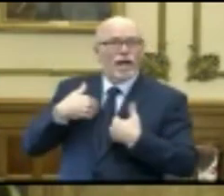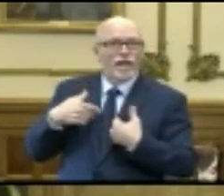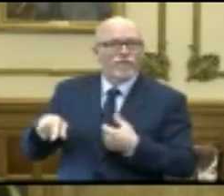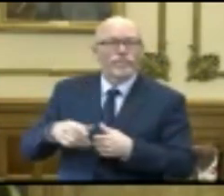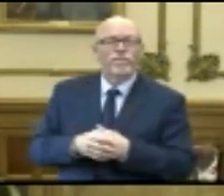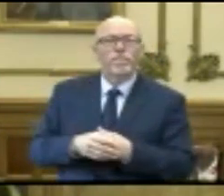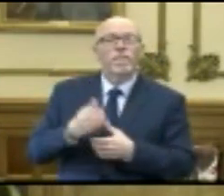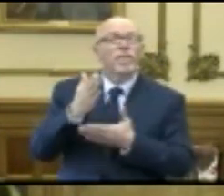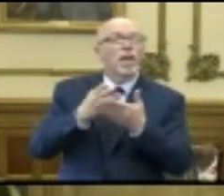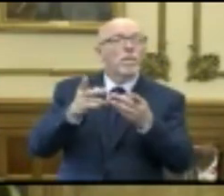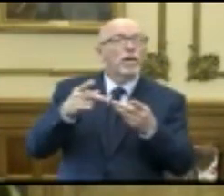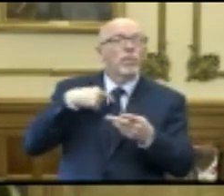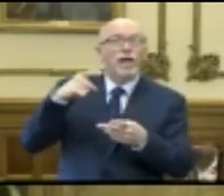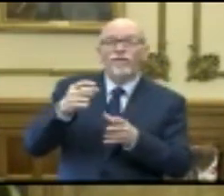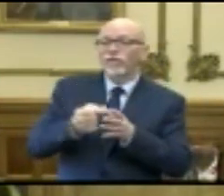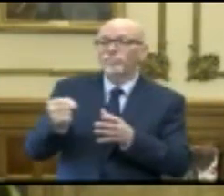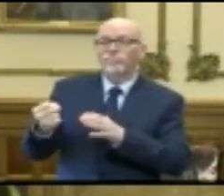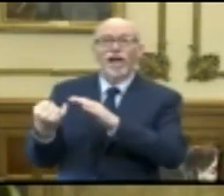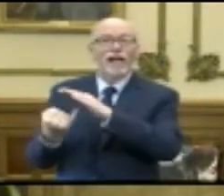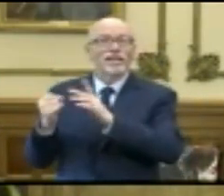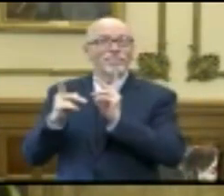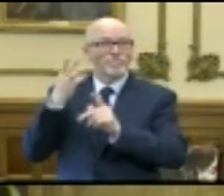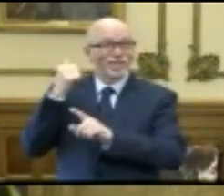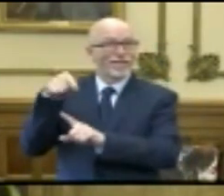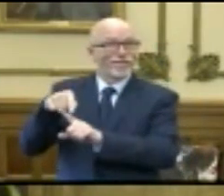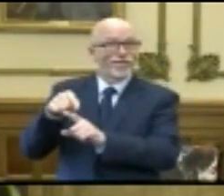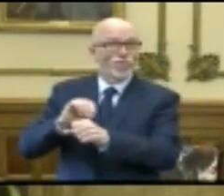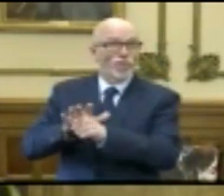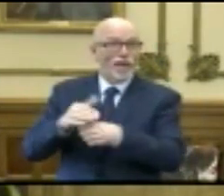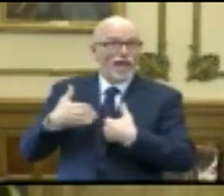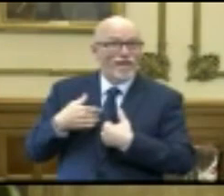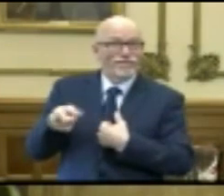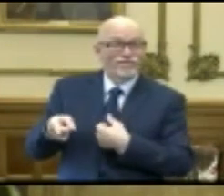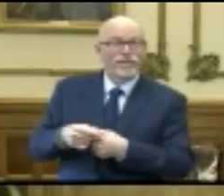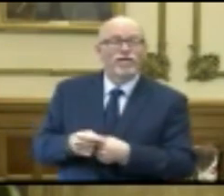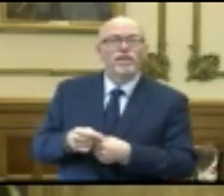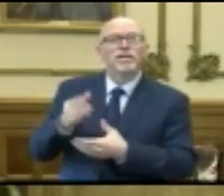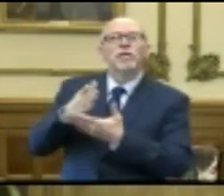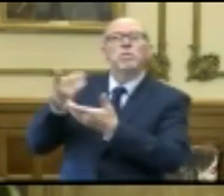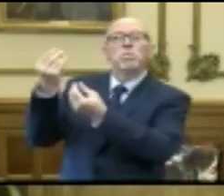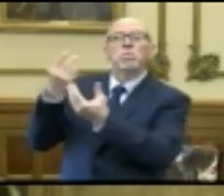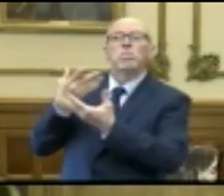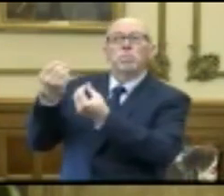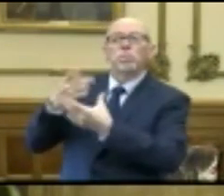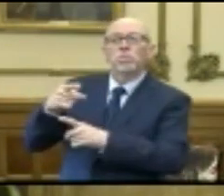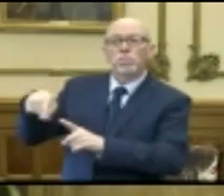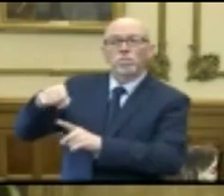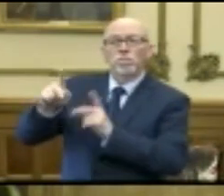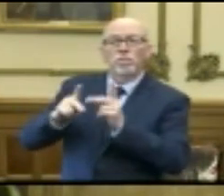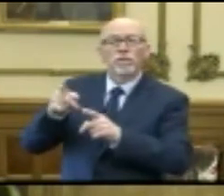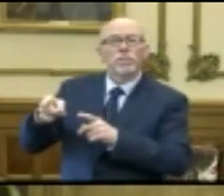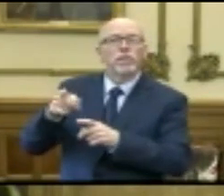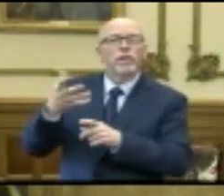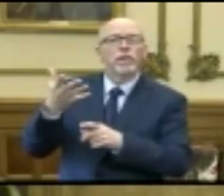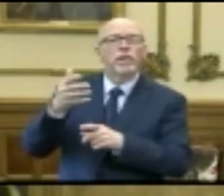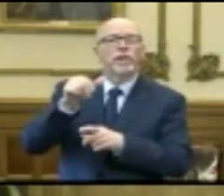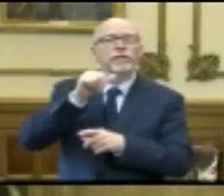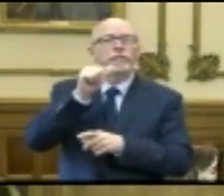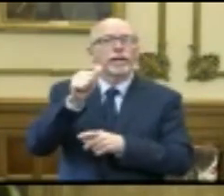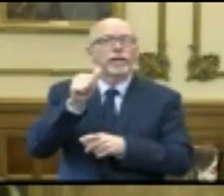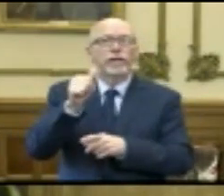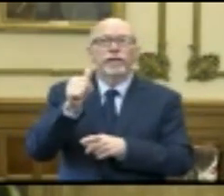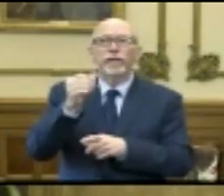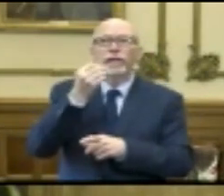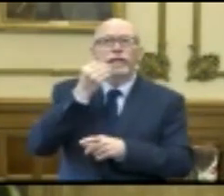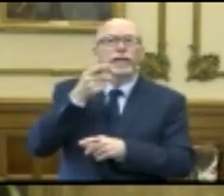when we've had to isolate individuals because they're COVID-positive, we are getting reports that individuals are not eating and that they're basically